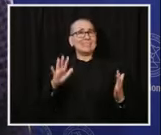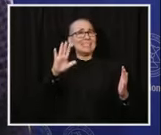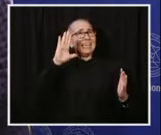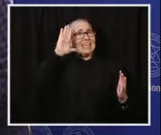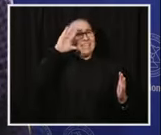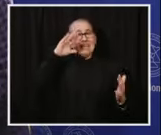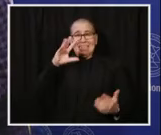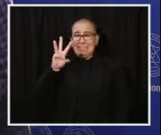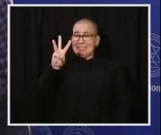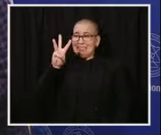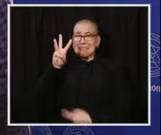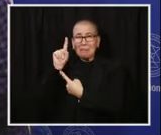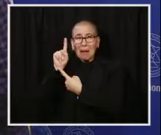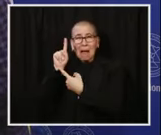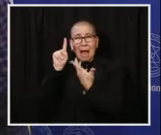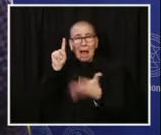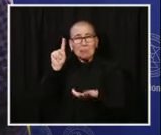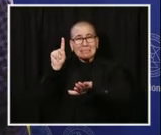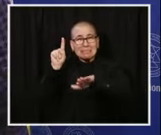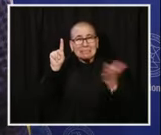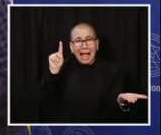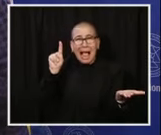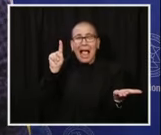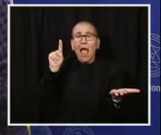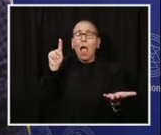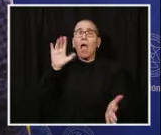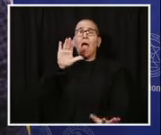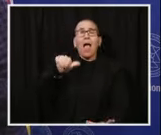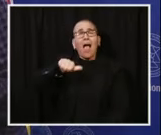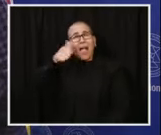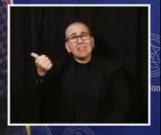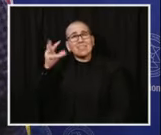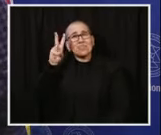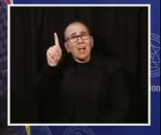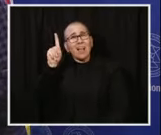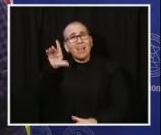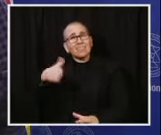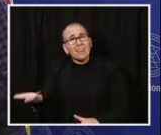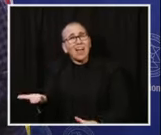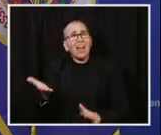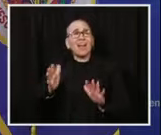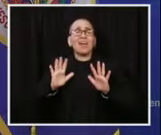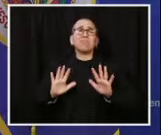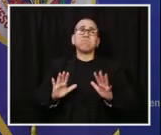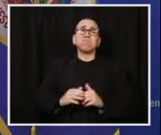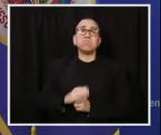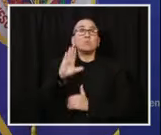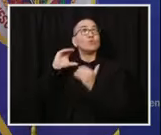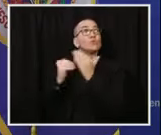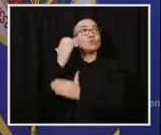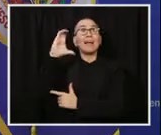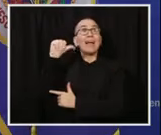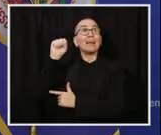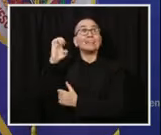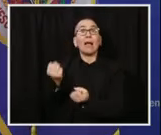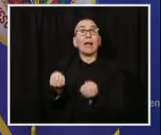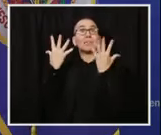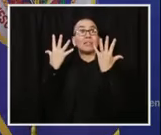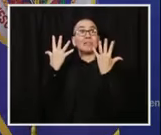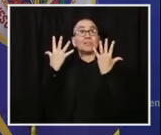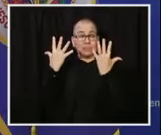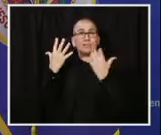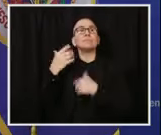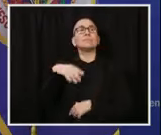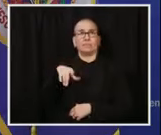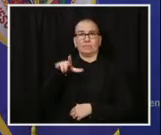Minnesotans having died, almost 5,400 new cases. And around the country, the numbers are just staggering, 100,000